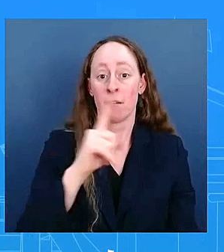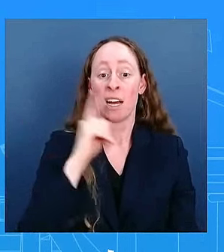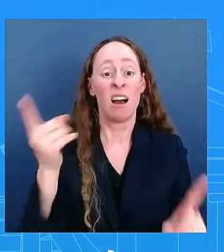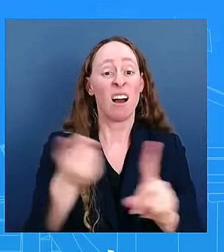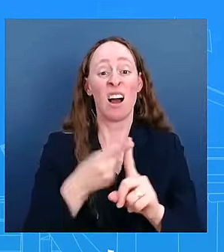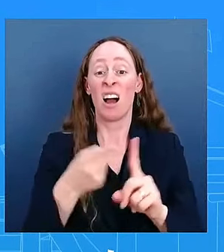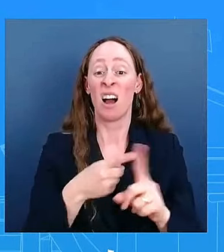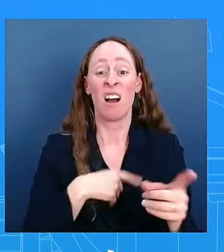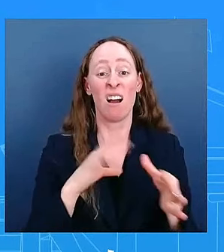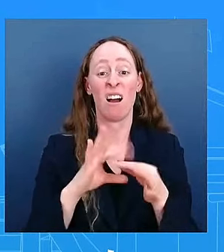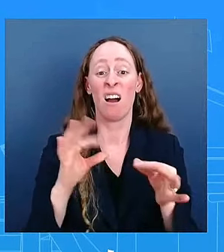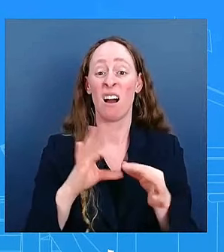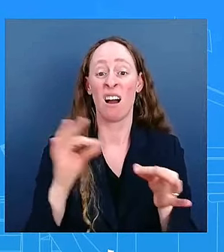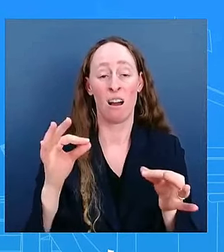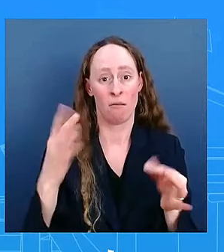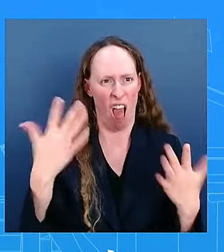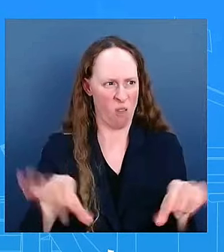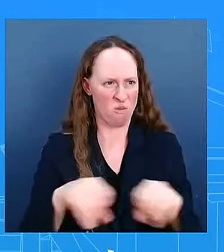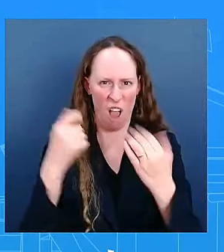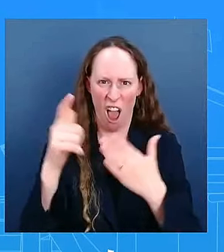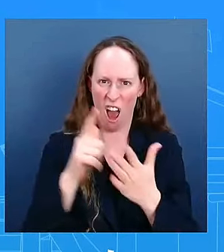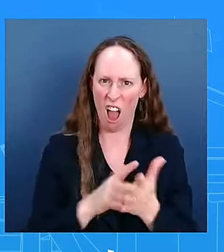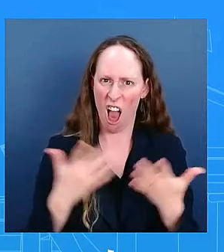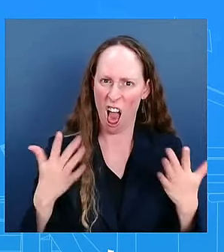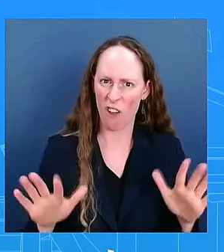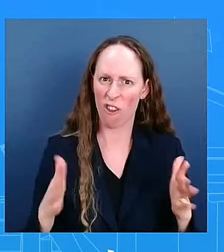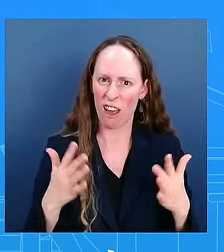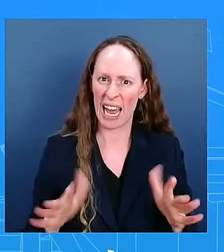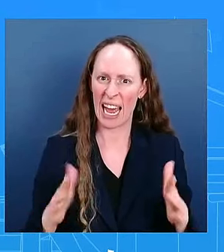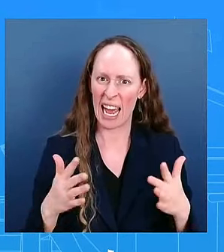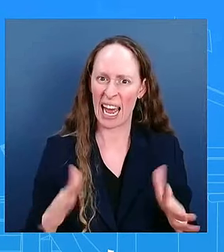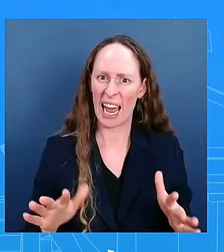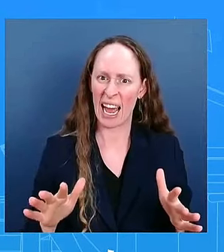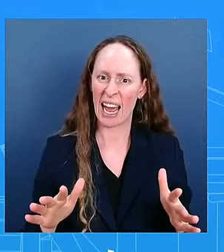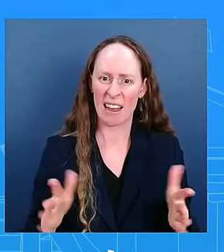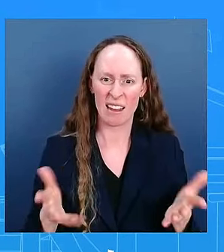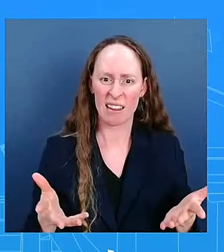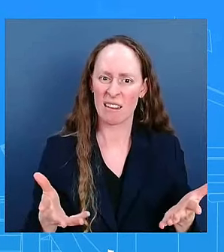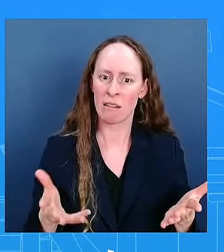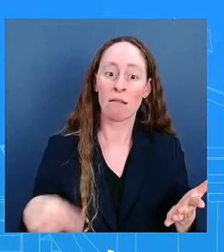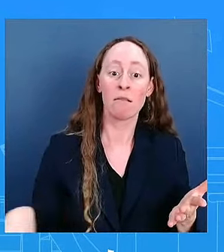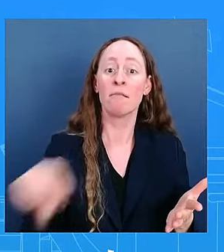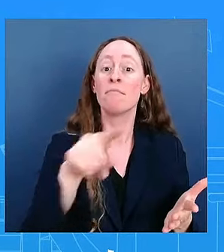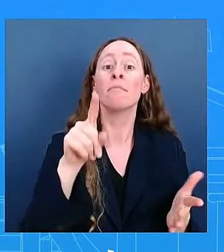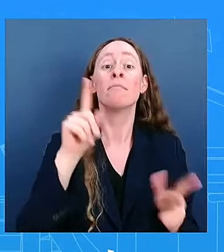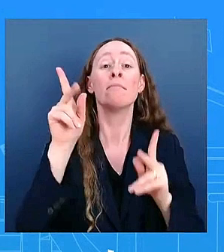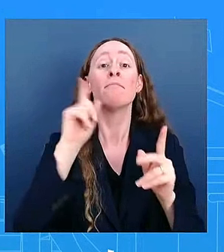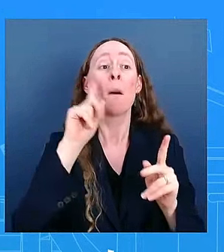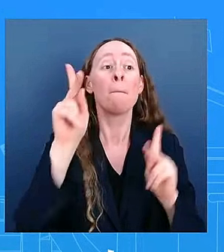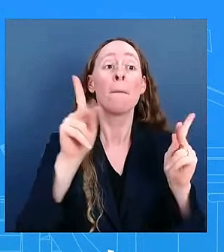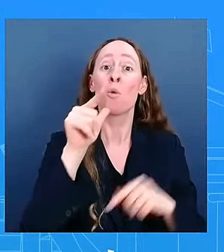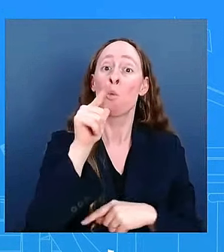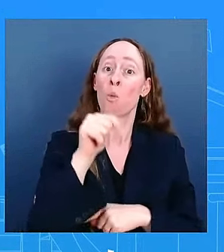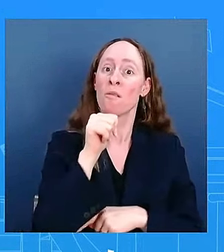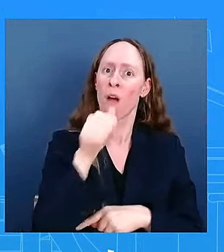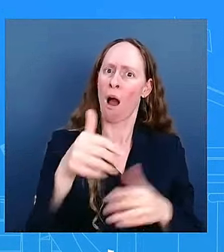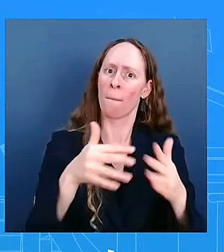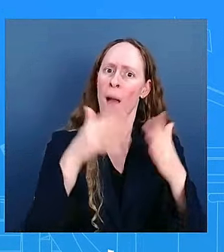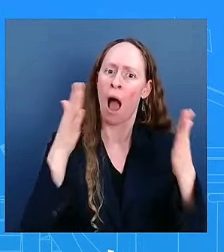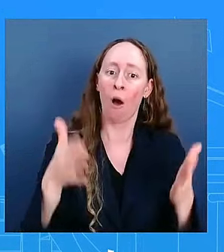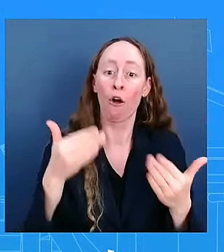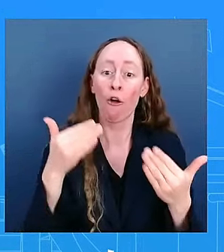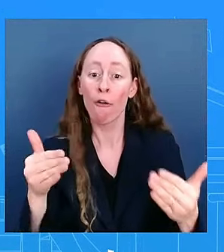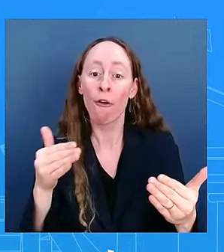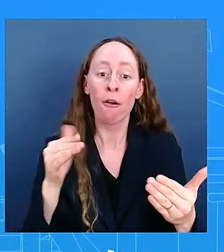It is already legal for non-citizens to vote in federal elections, and it is a federal crime that is punishable by